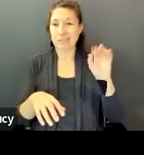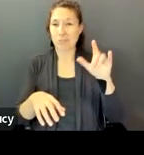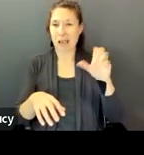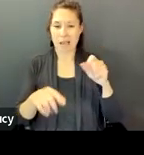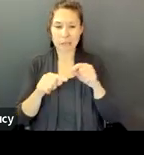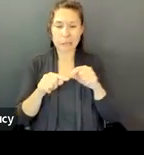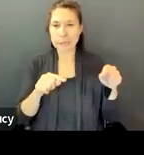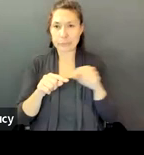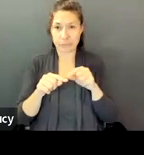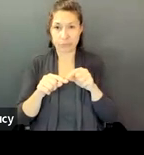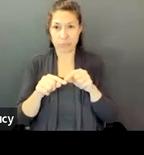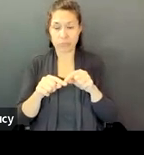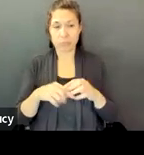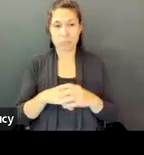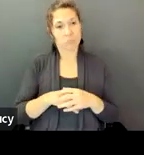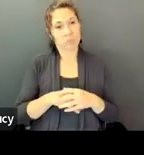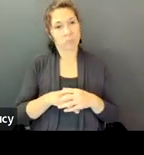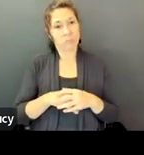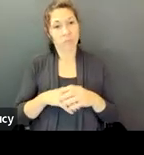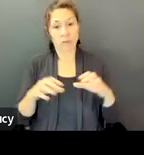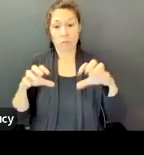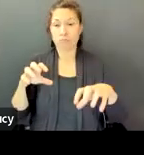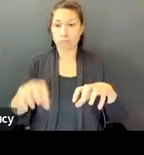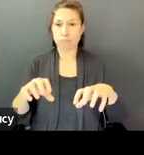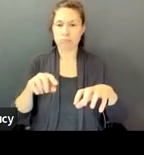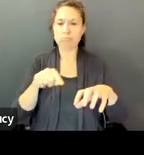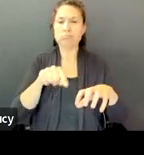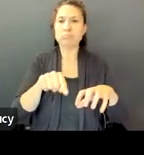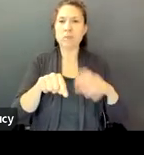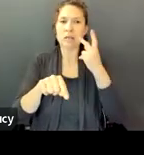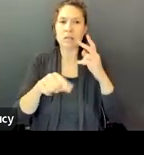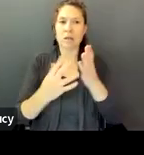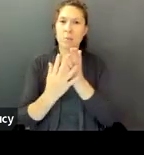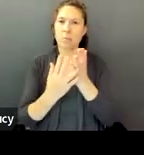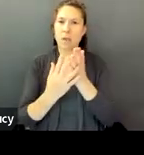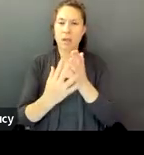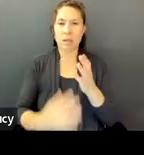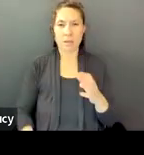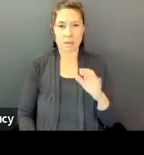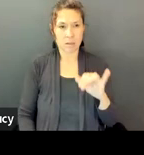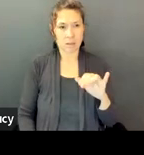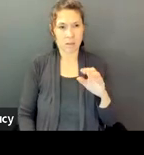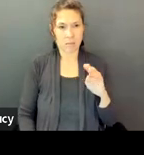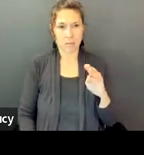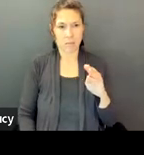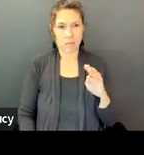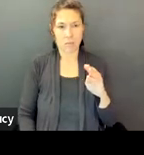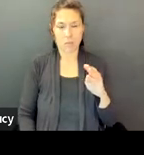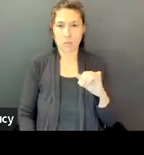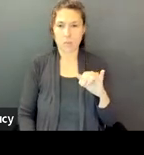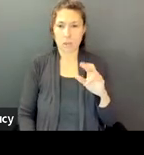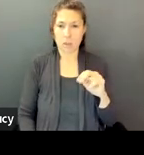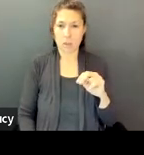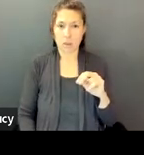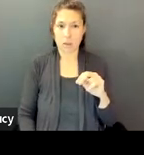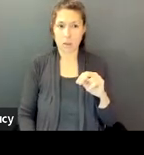The circle you see in between the Shaw and the Taylor is Binka, which serves high school students.